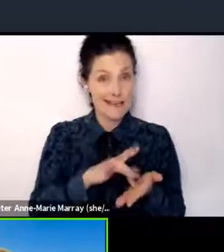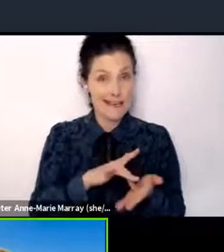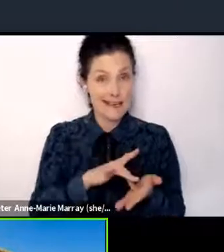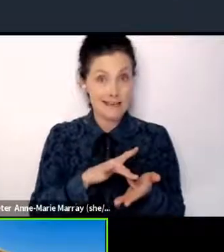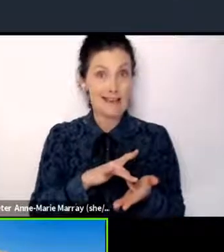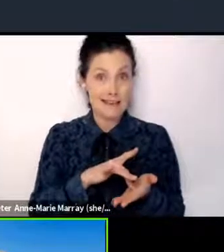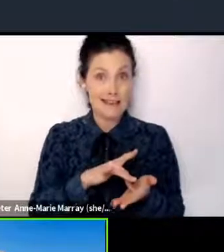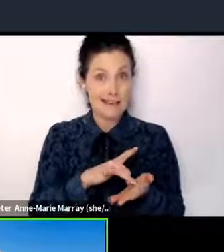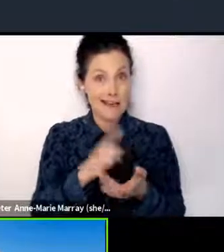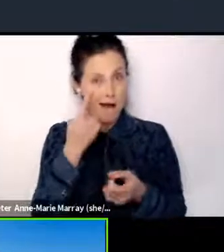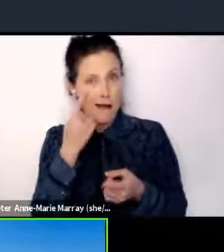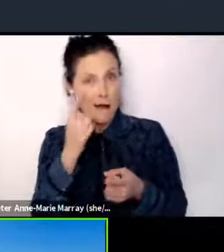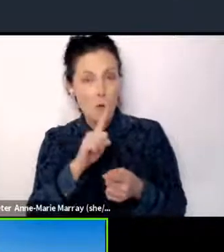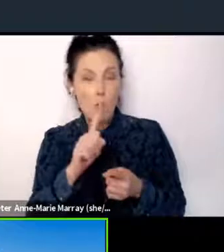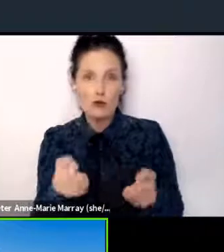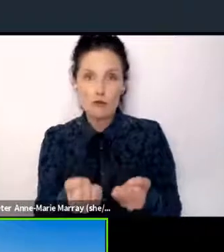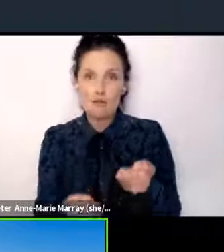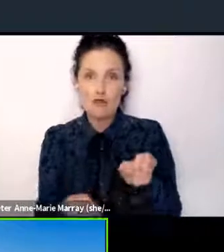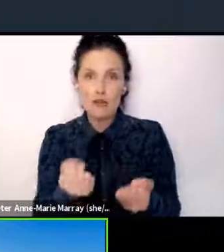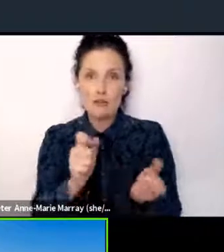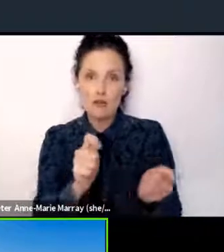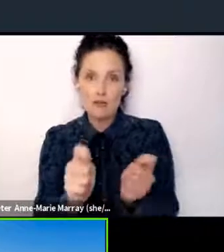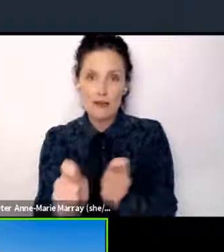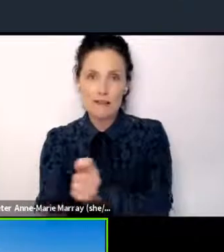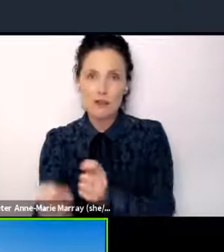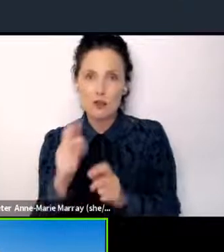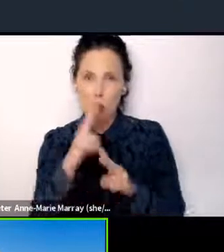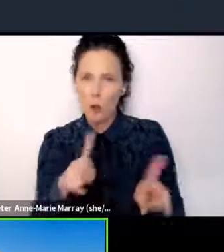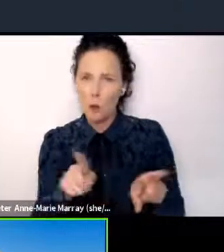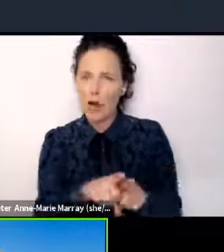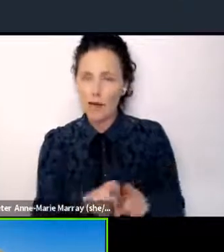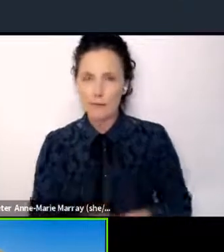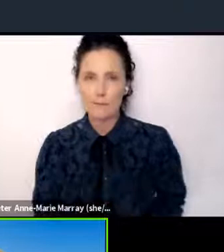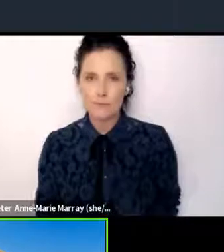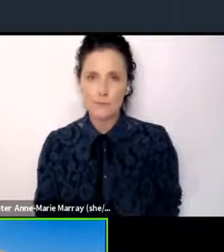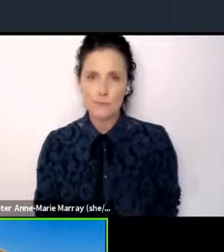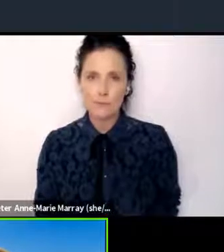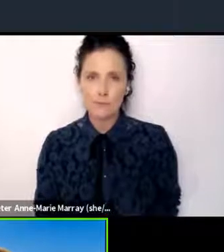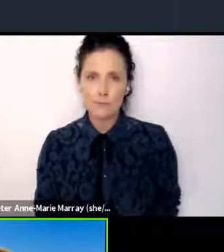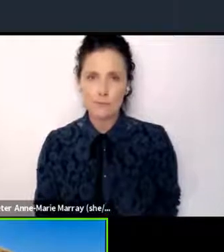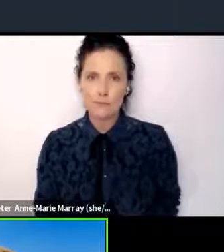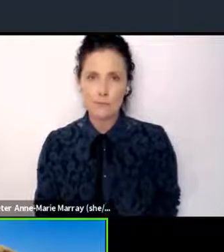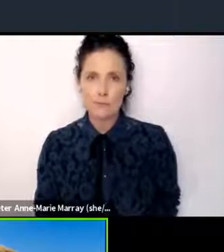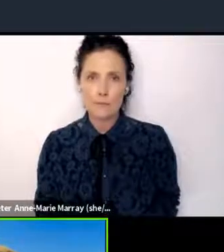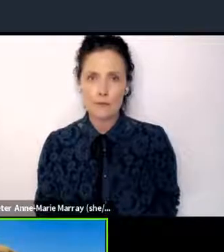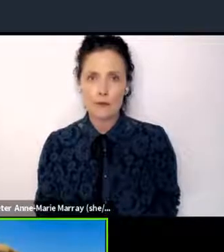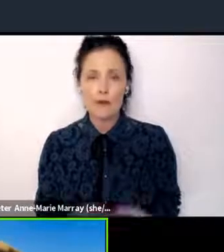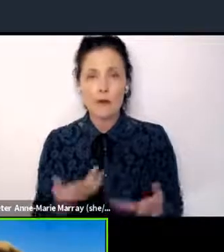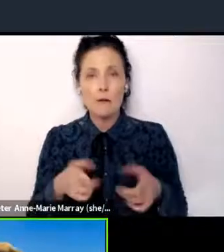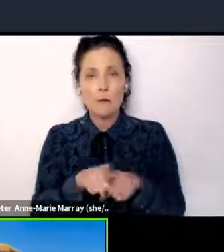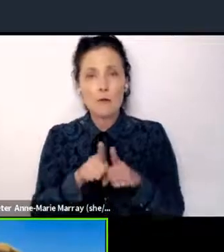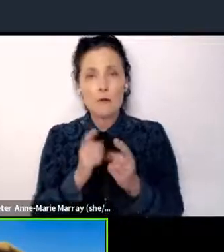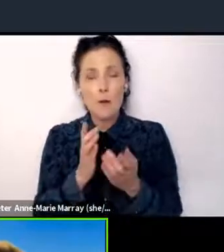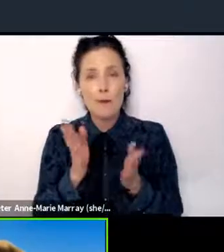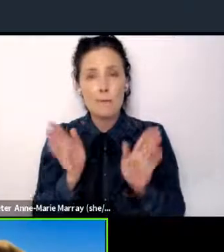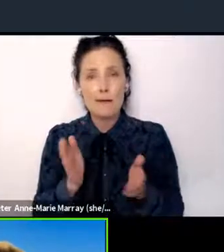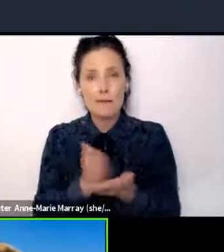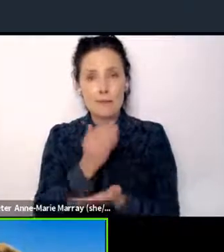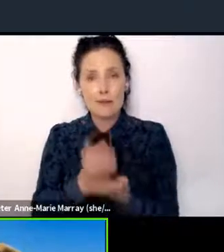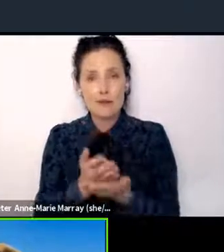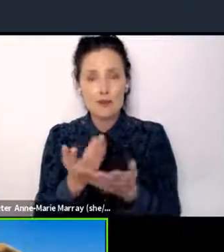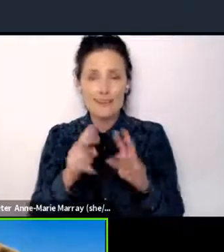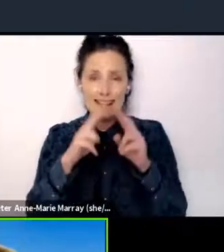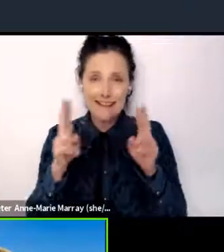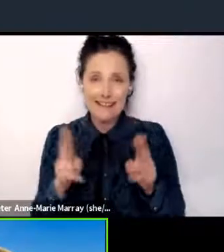in practice. And then finally, I think that we have to continue to work together to promote international intersectional and